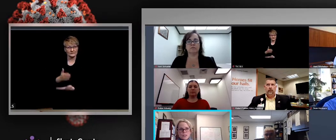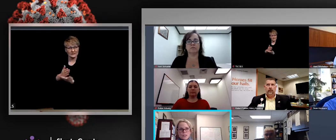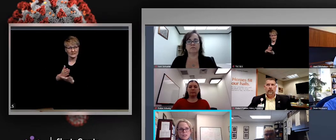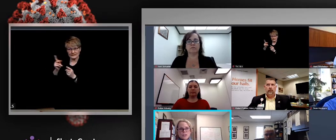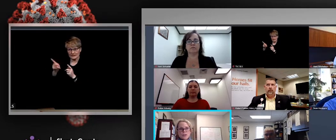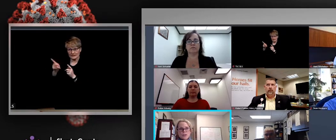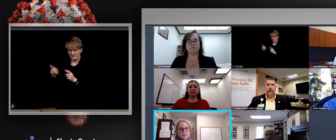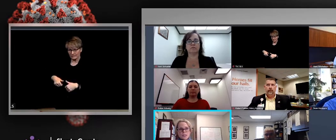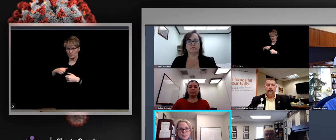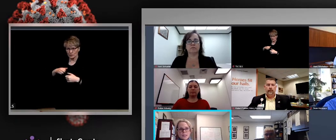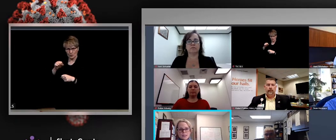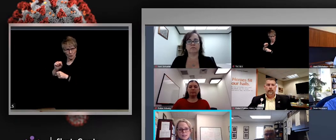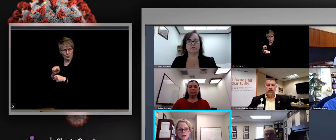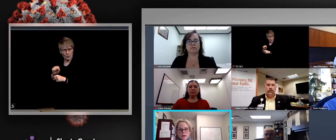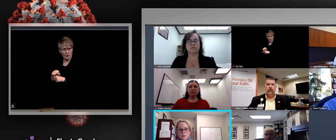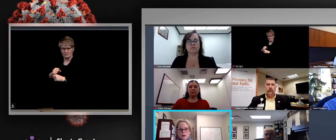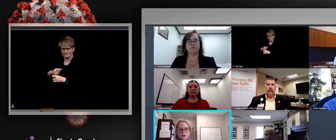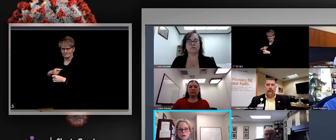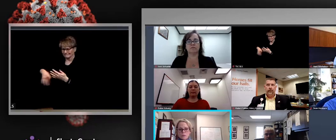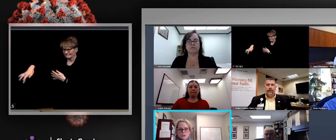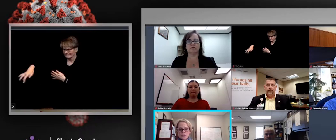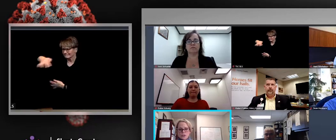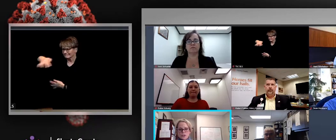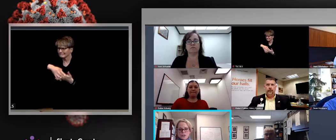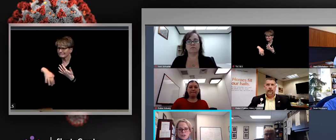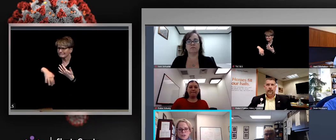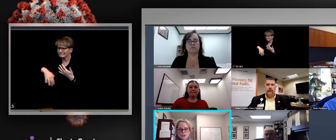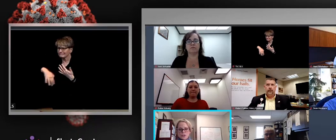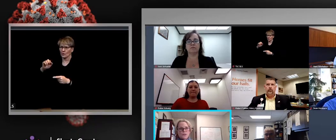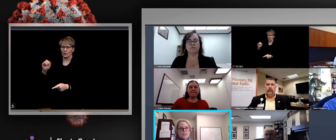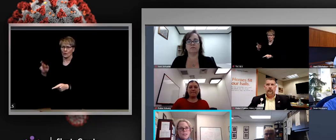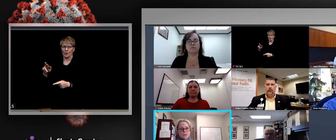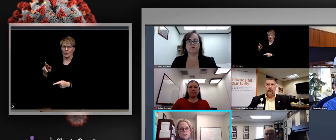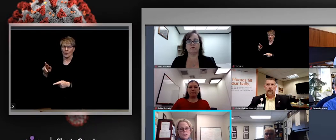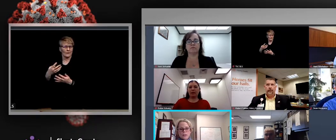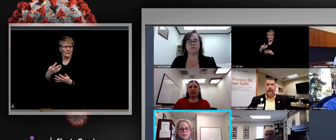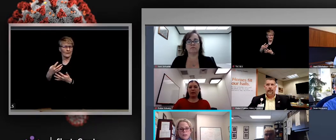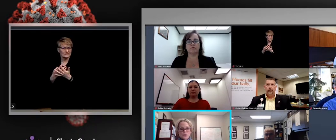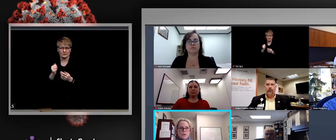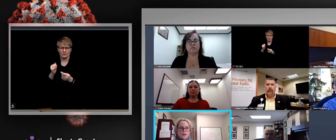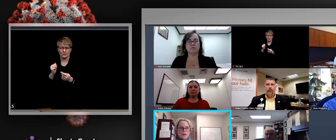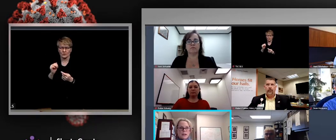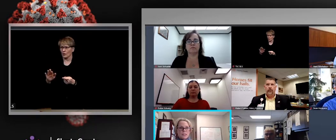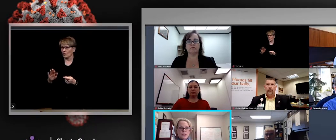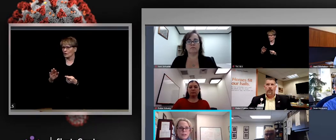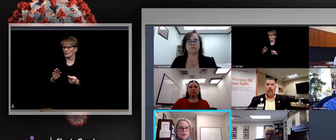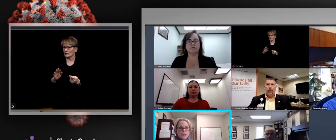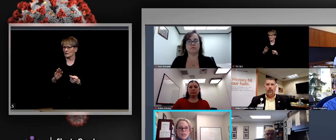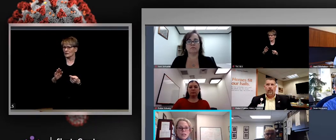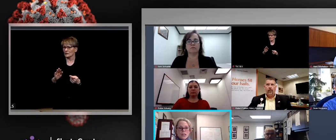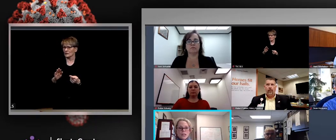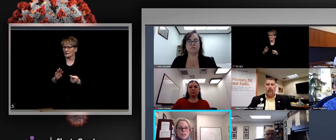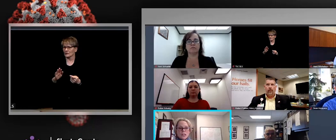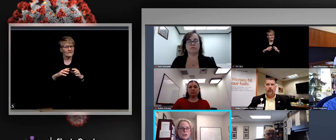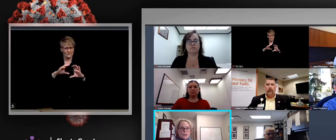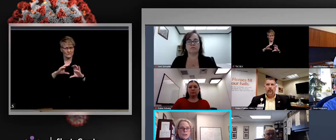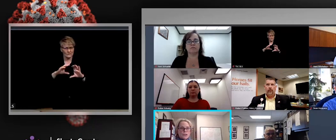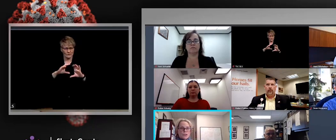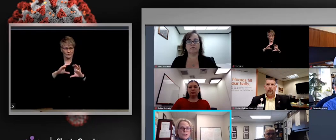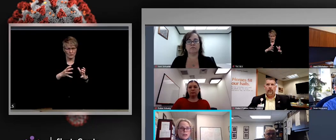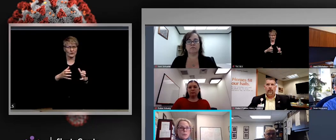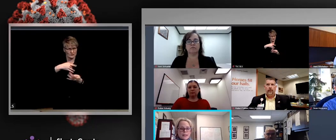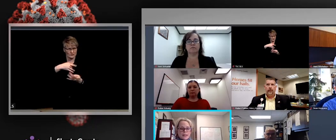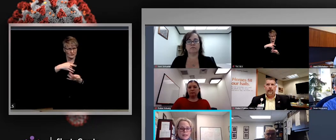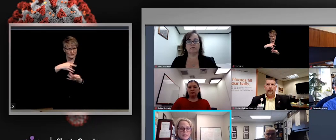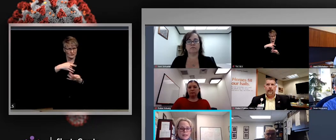So our detention facilities, our homeless shelter and behavioral health facilities are all eligible for vaccination now. Janitors